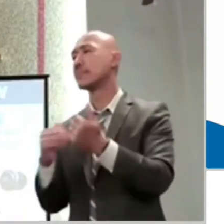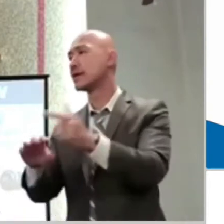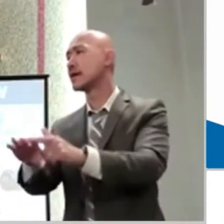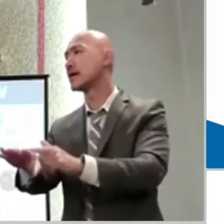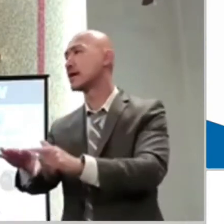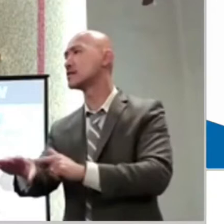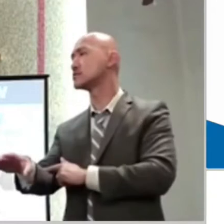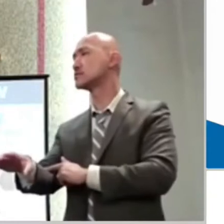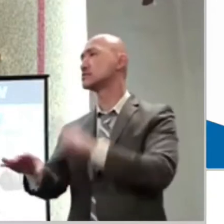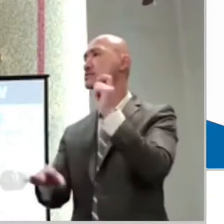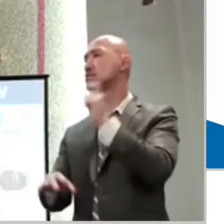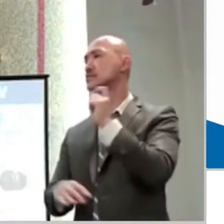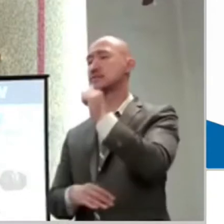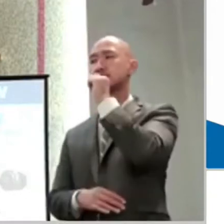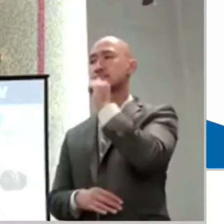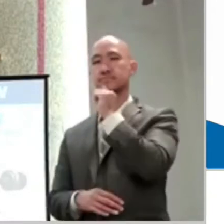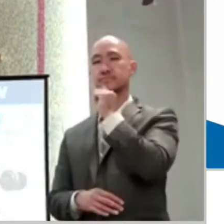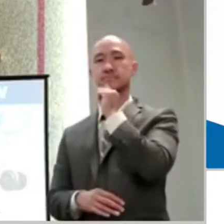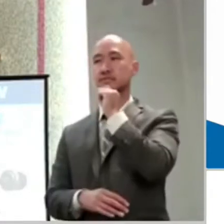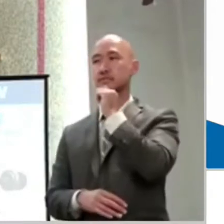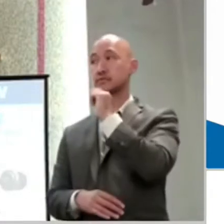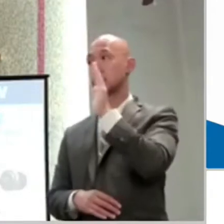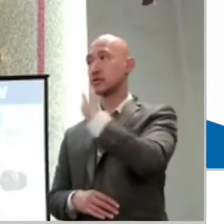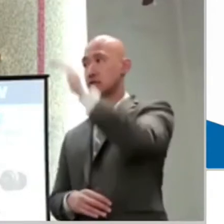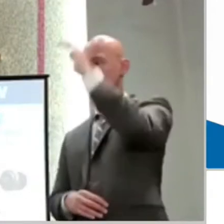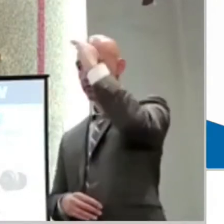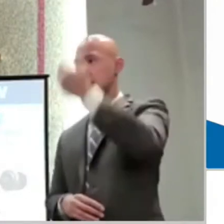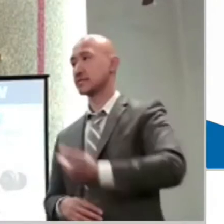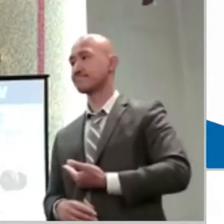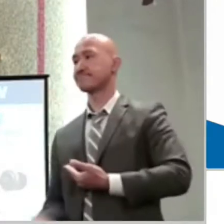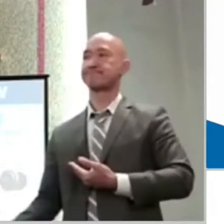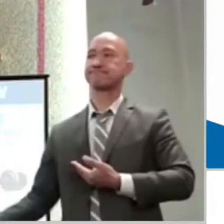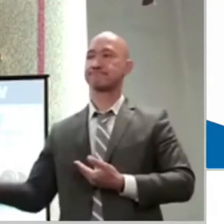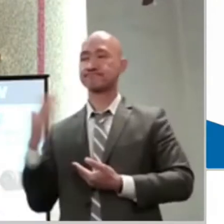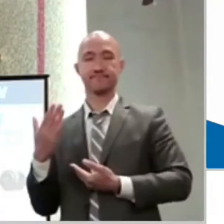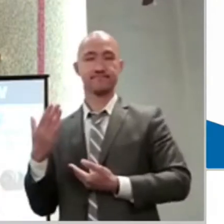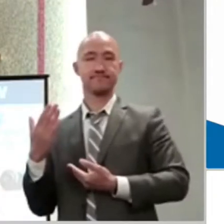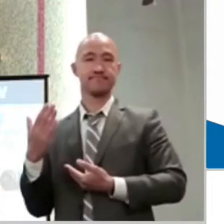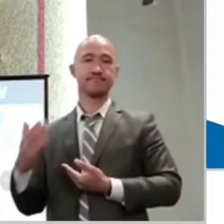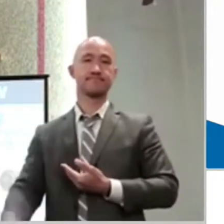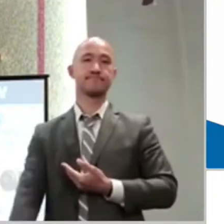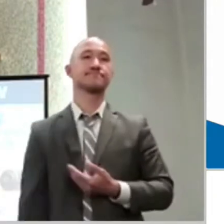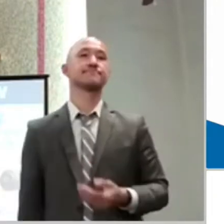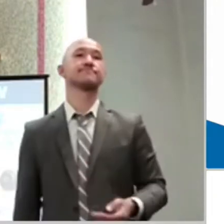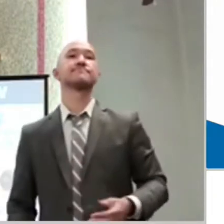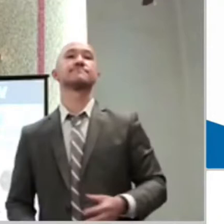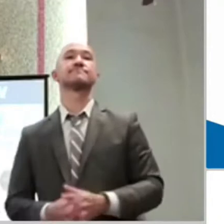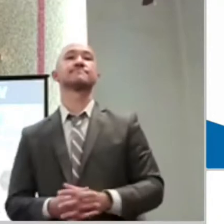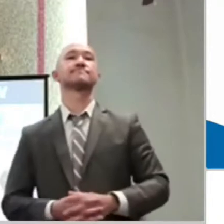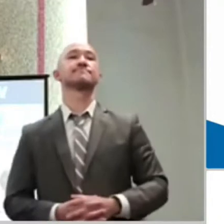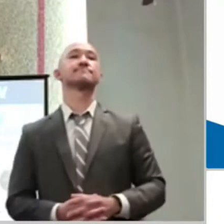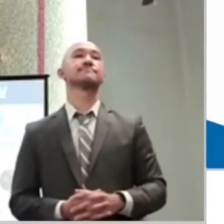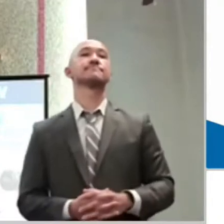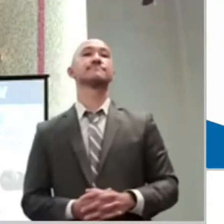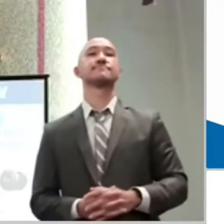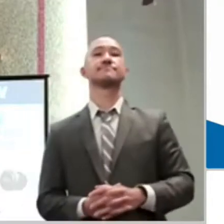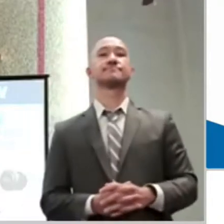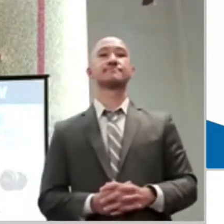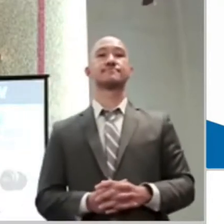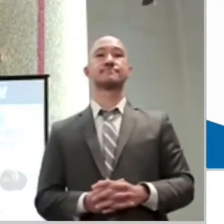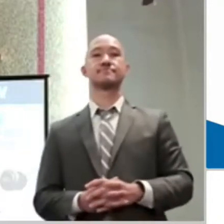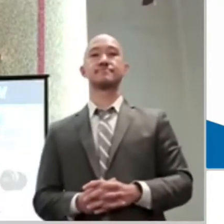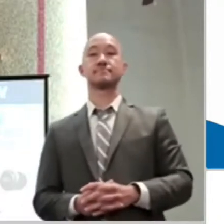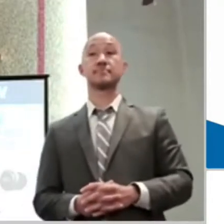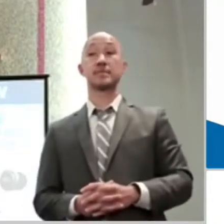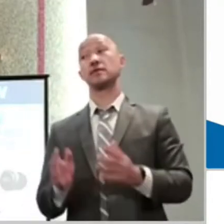Bring him to me. You know, when you got to do something right, you got to do it yourself sometimes, as Jesus is saying here. He also